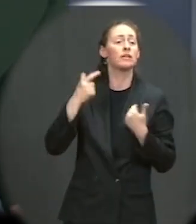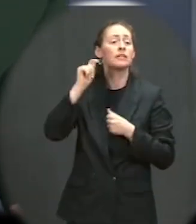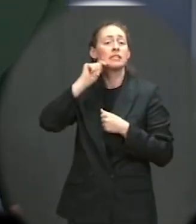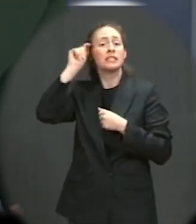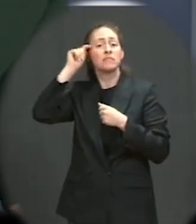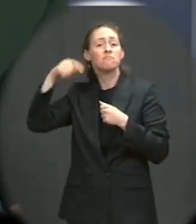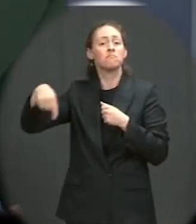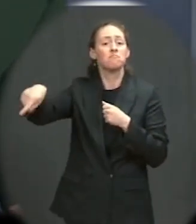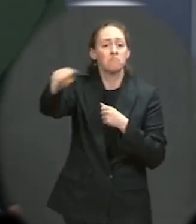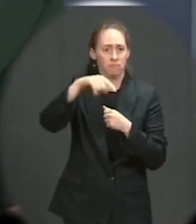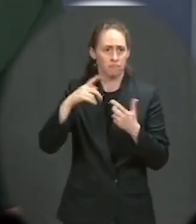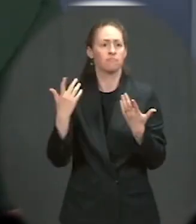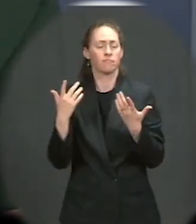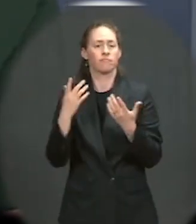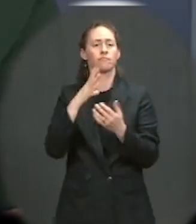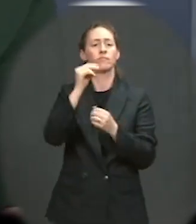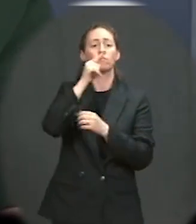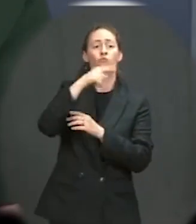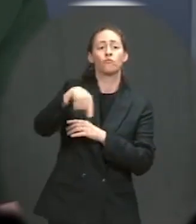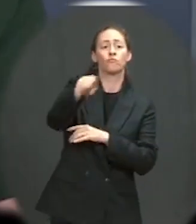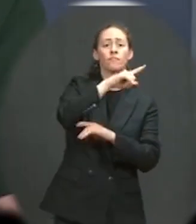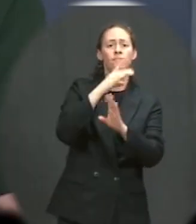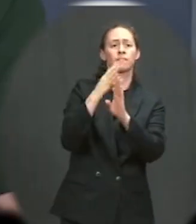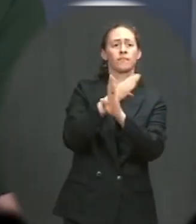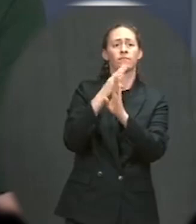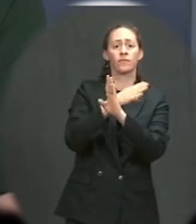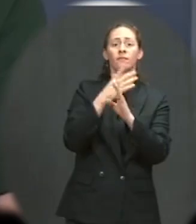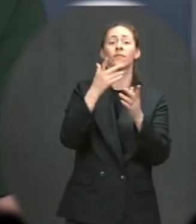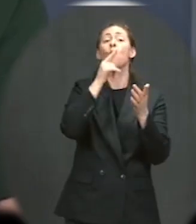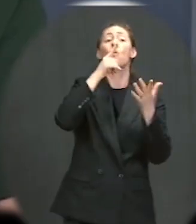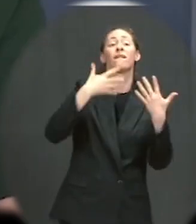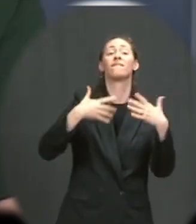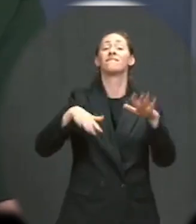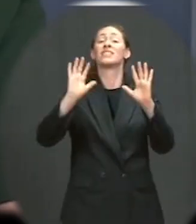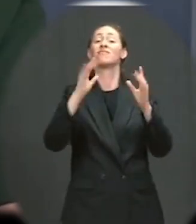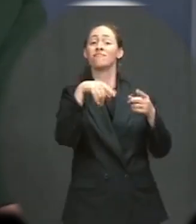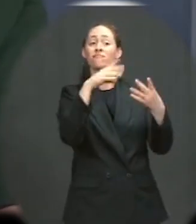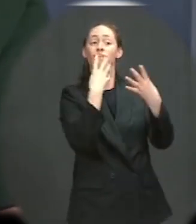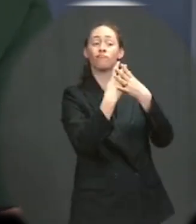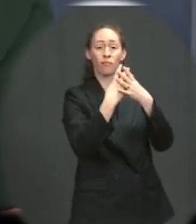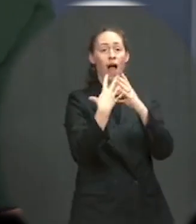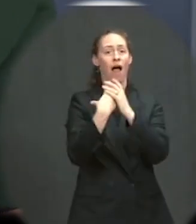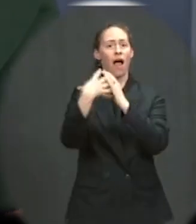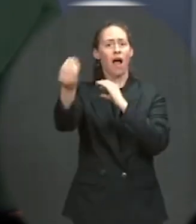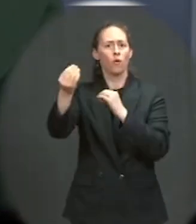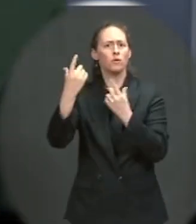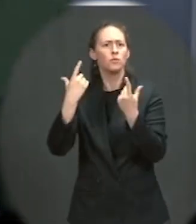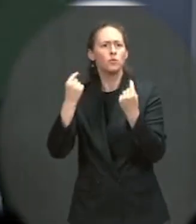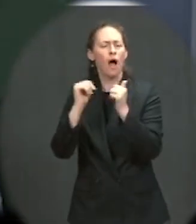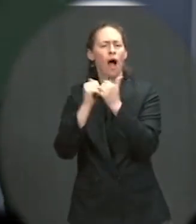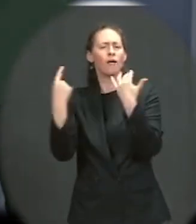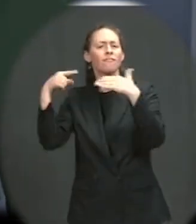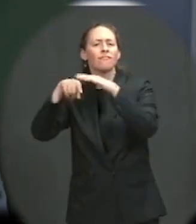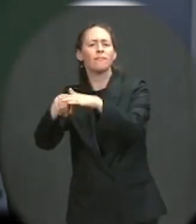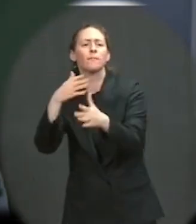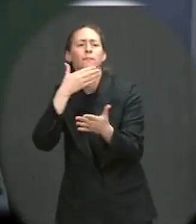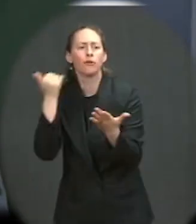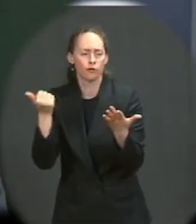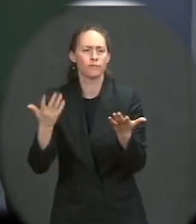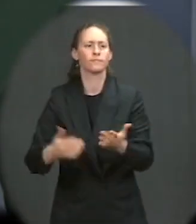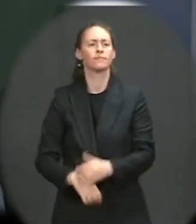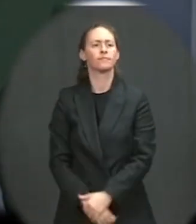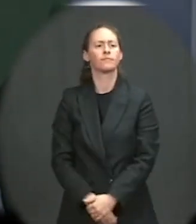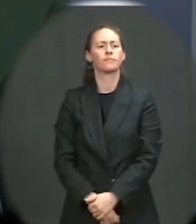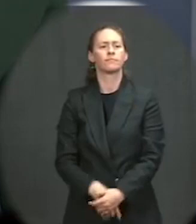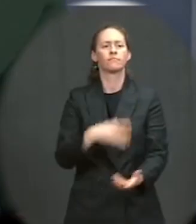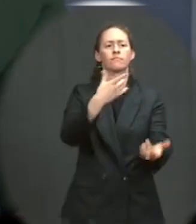successfully reenter their communities. One of the key elements of this strategy is helping state and local governments fight gun violence and